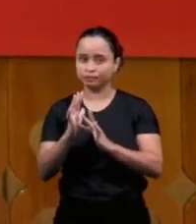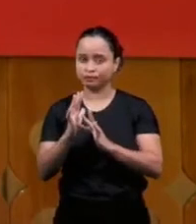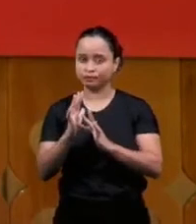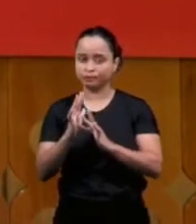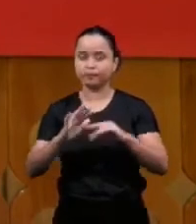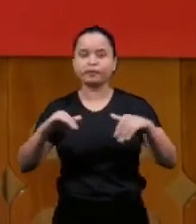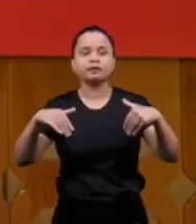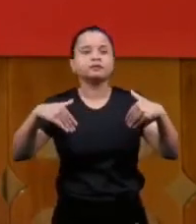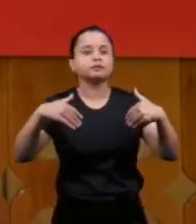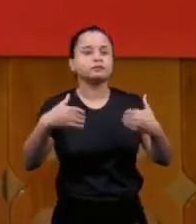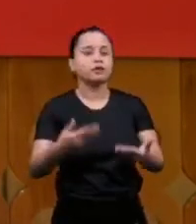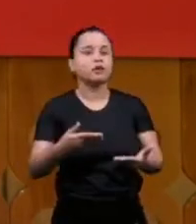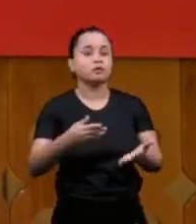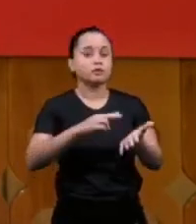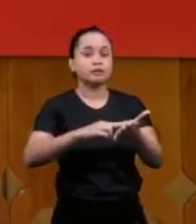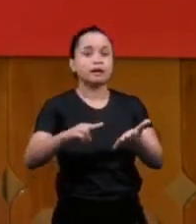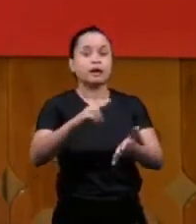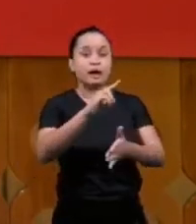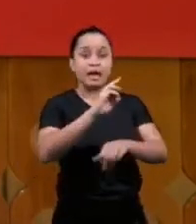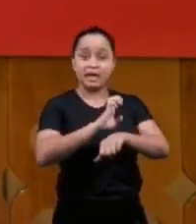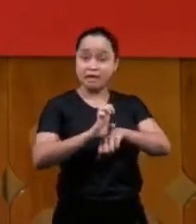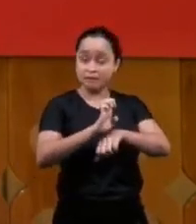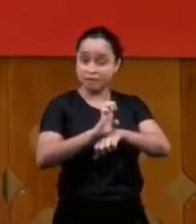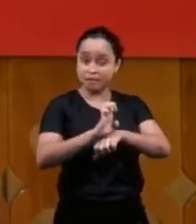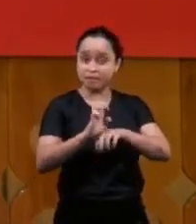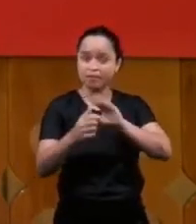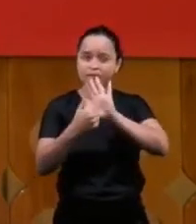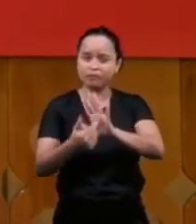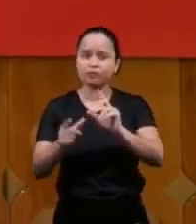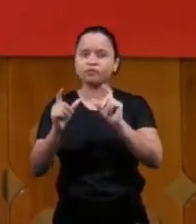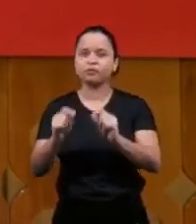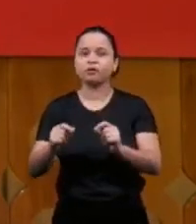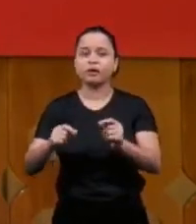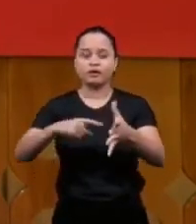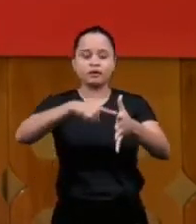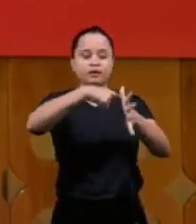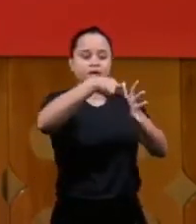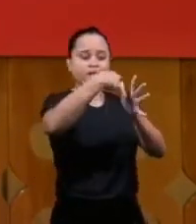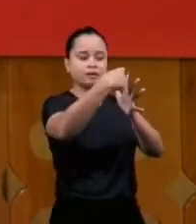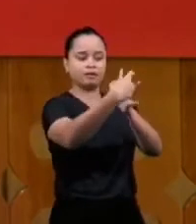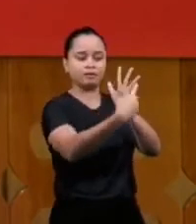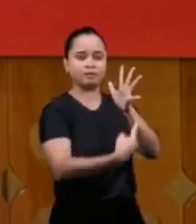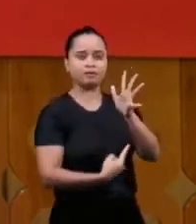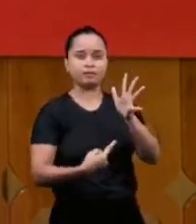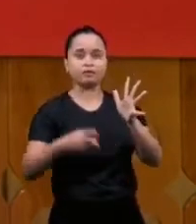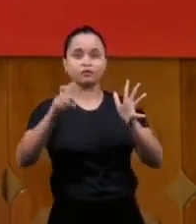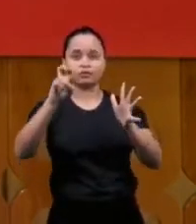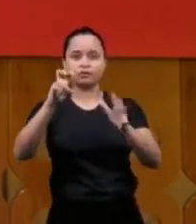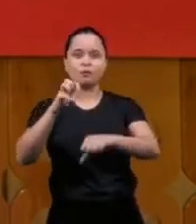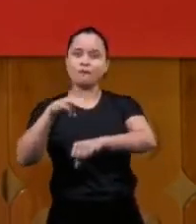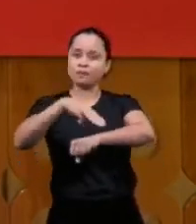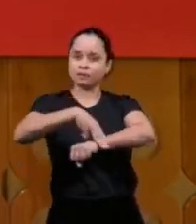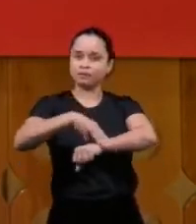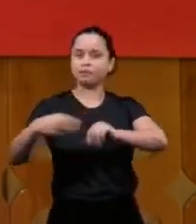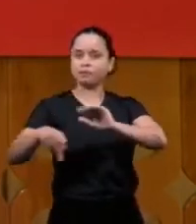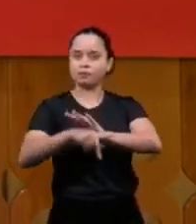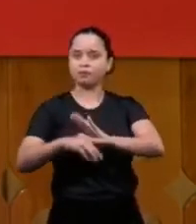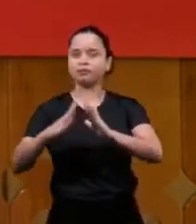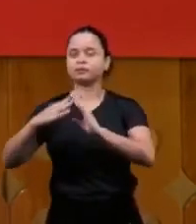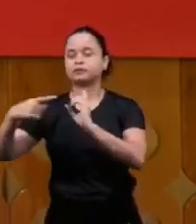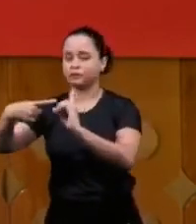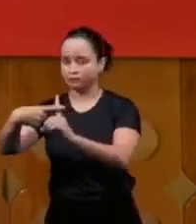speaking of the hand of the five ministries of the church this